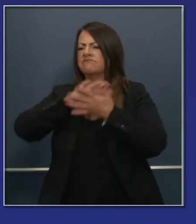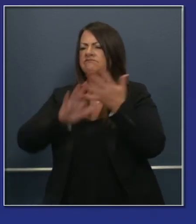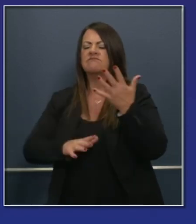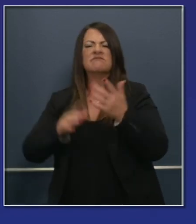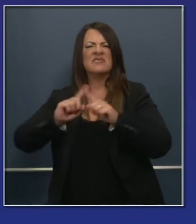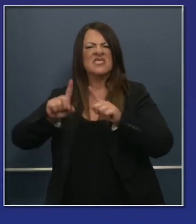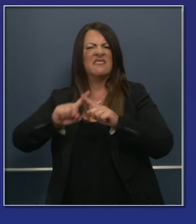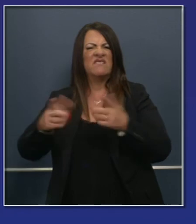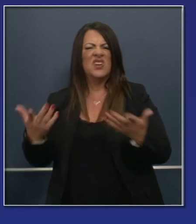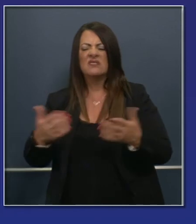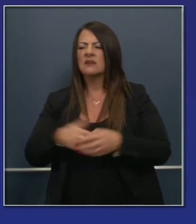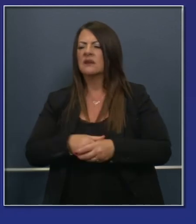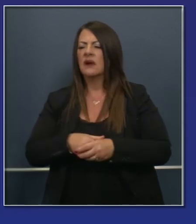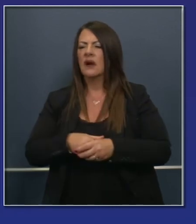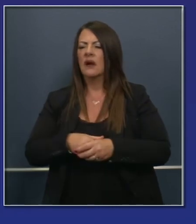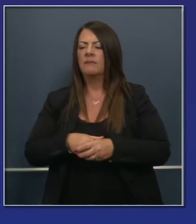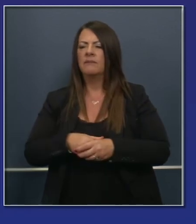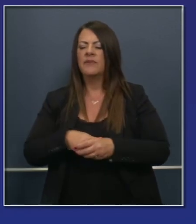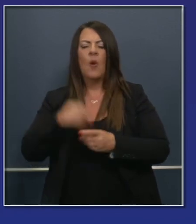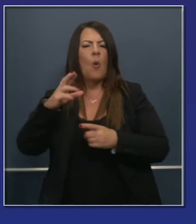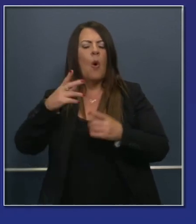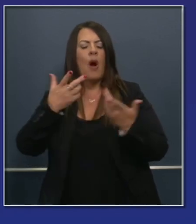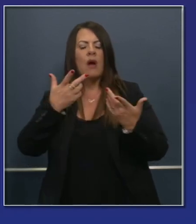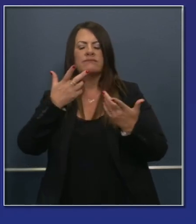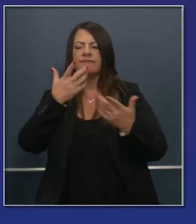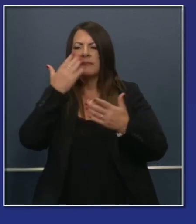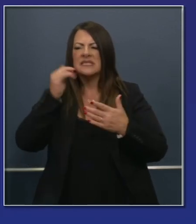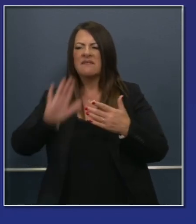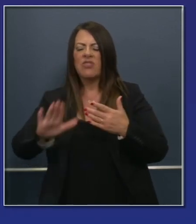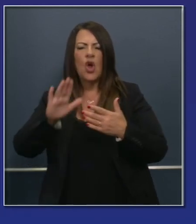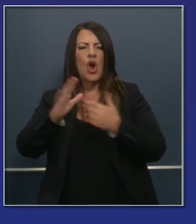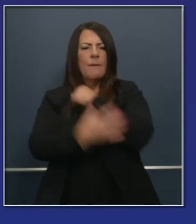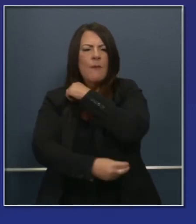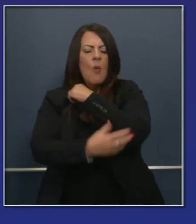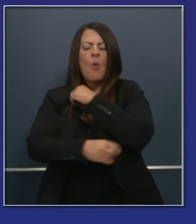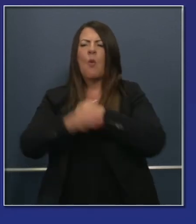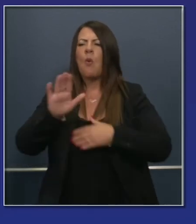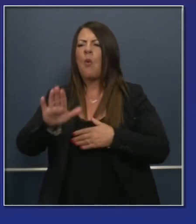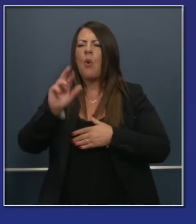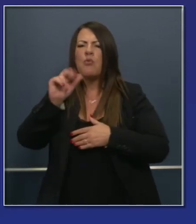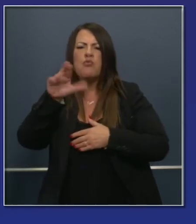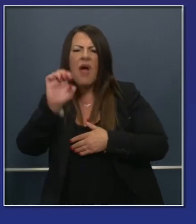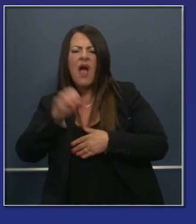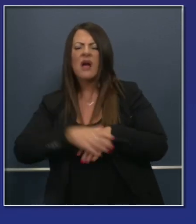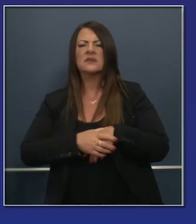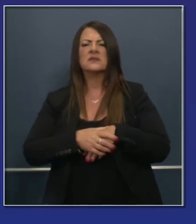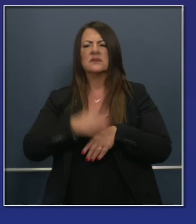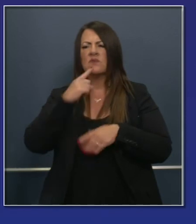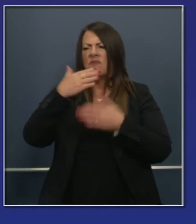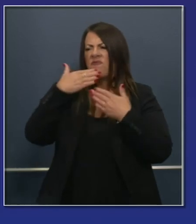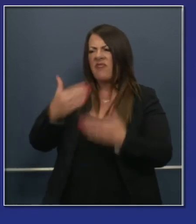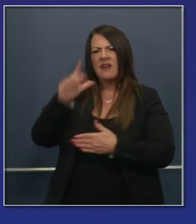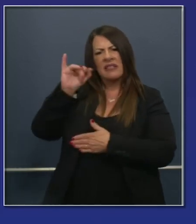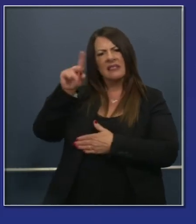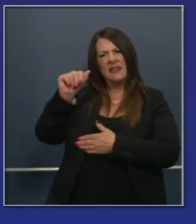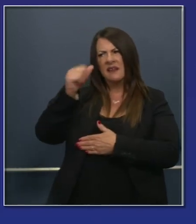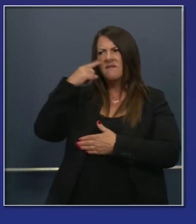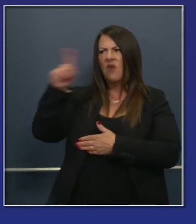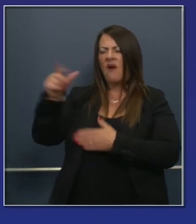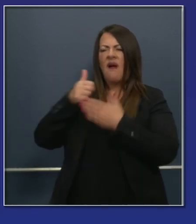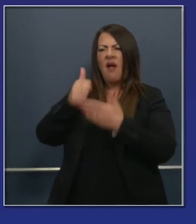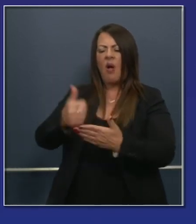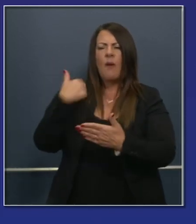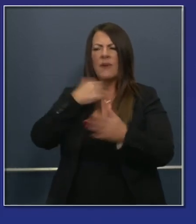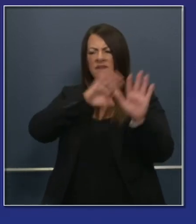education Linda Darling Hammond's outstanding work to guide us in this direction. And as has been said many times